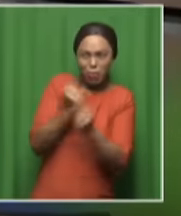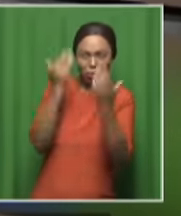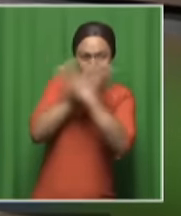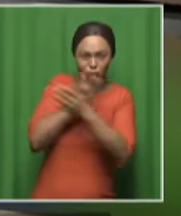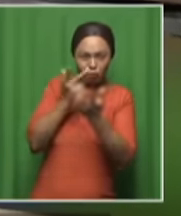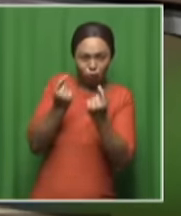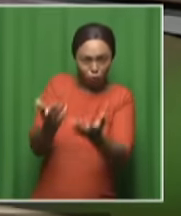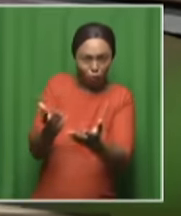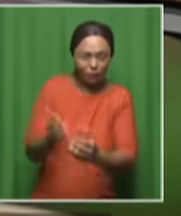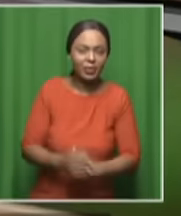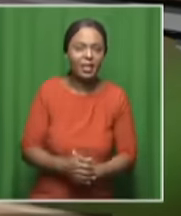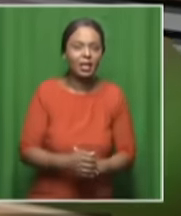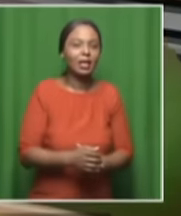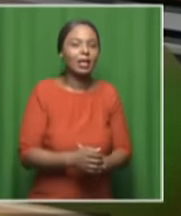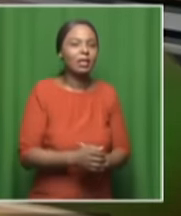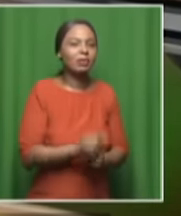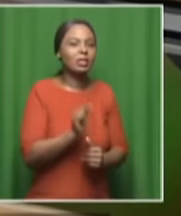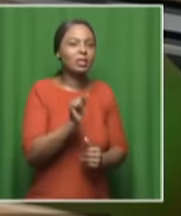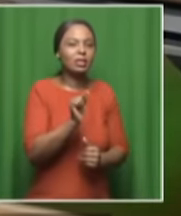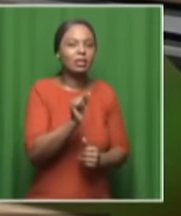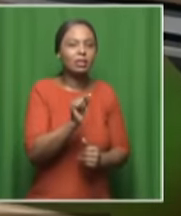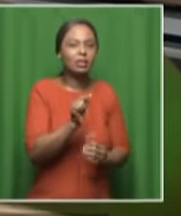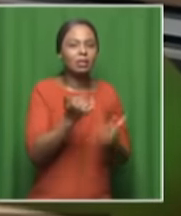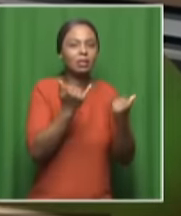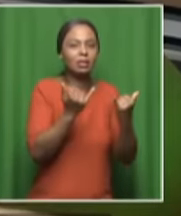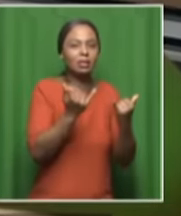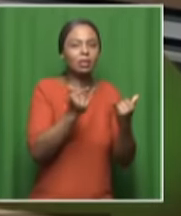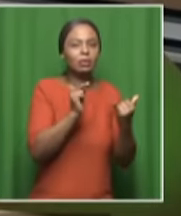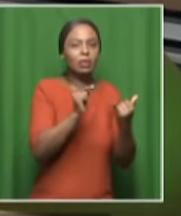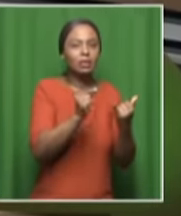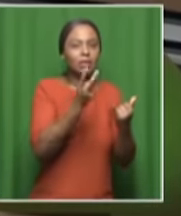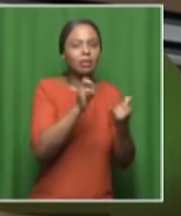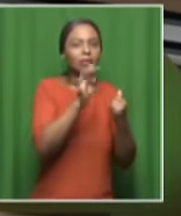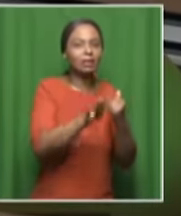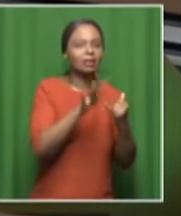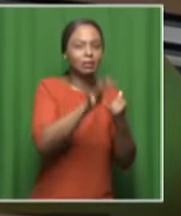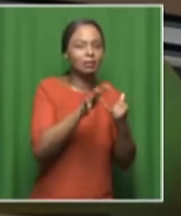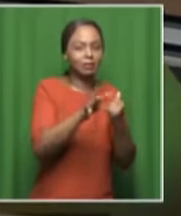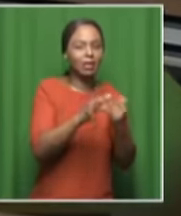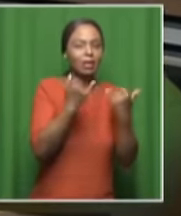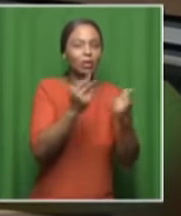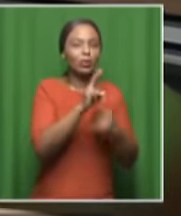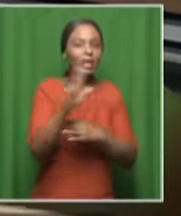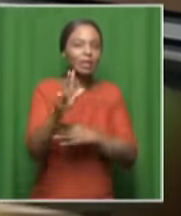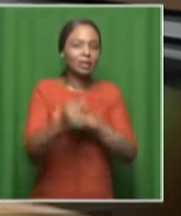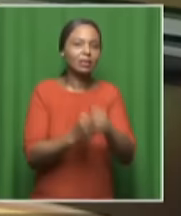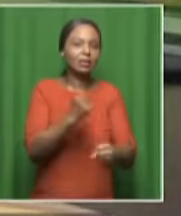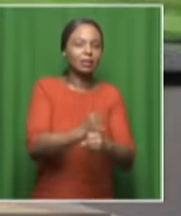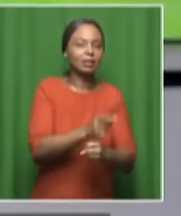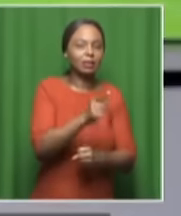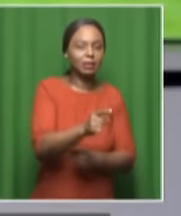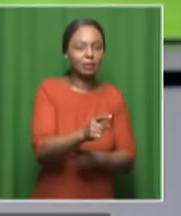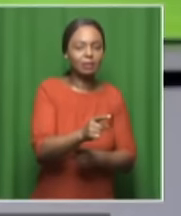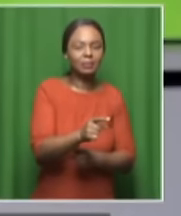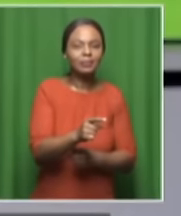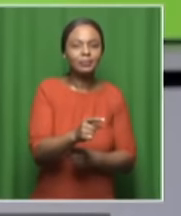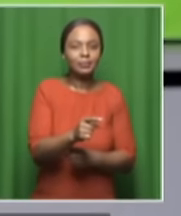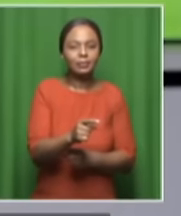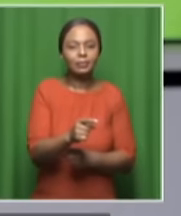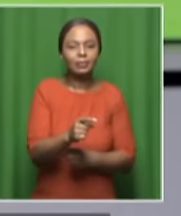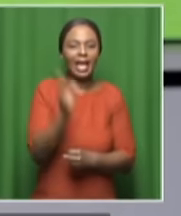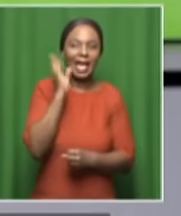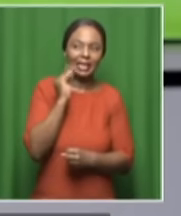24 years ago is a huge, huge motivation in itself. Winning it 28 years ago. And that itself means that these players